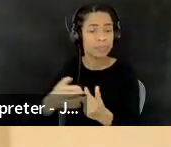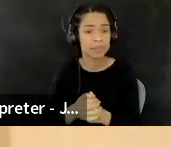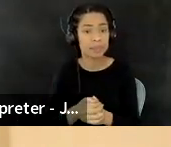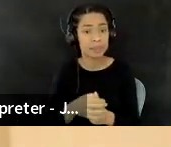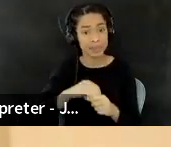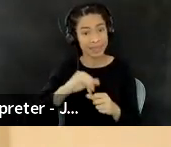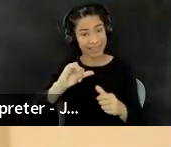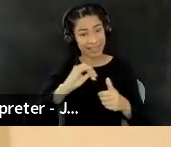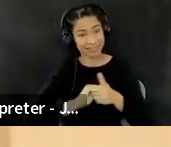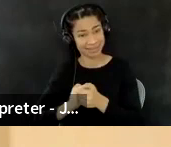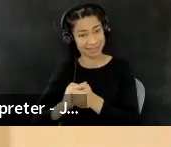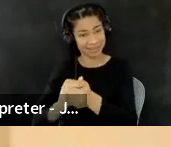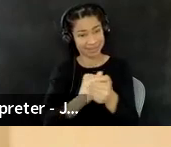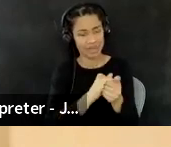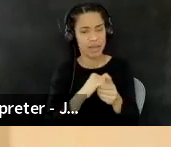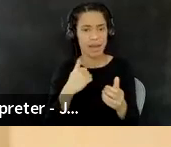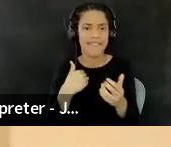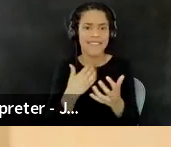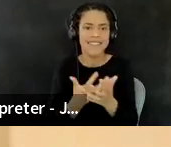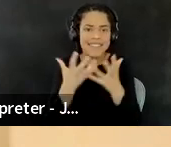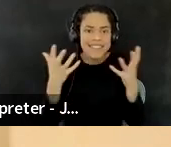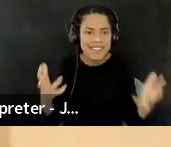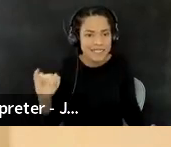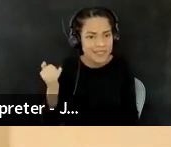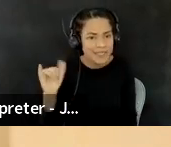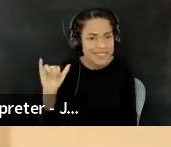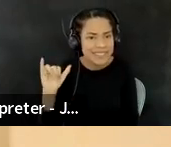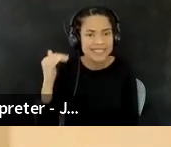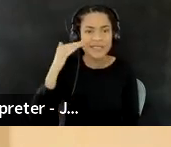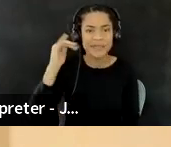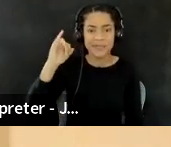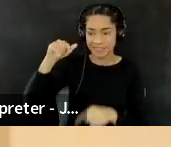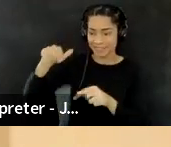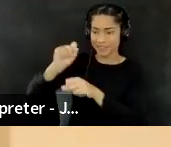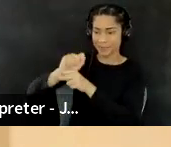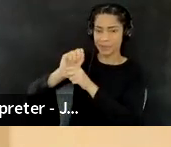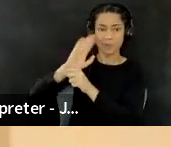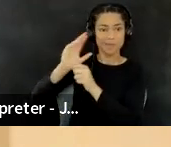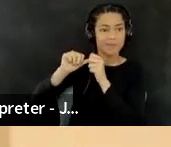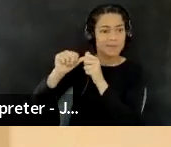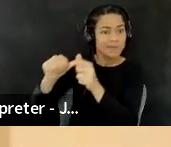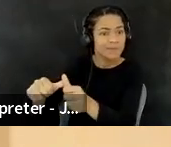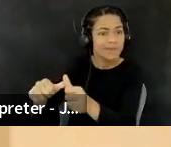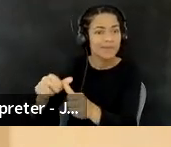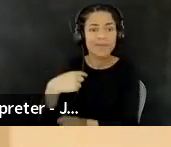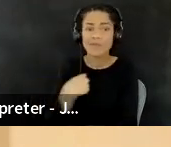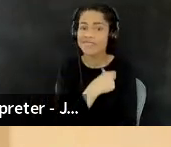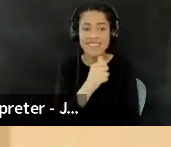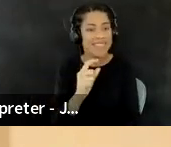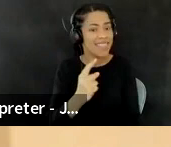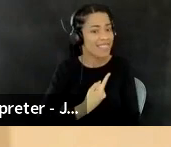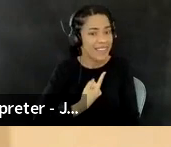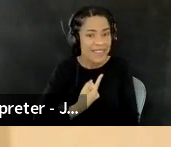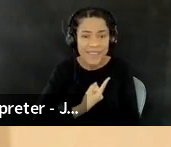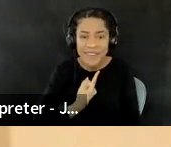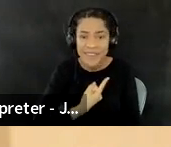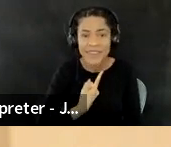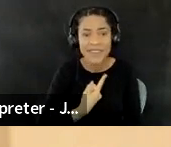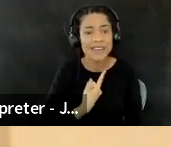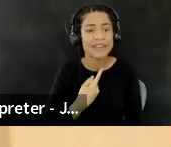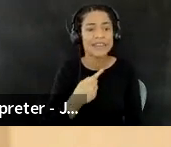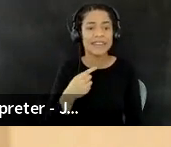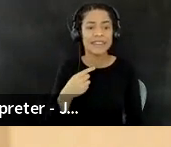work is, is ongoing, um, and that it will continue and that, that we, we are not alone as we work, um,